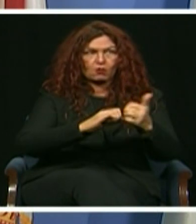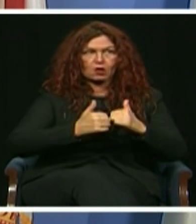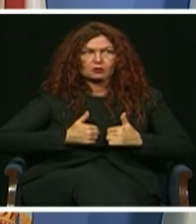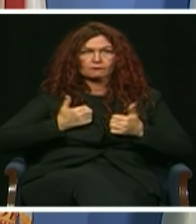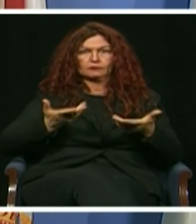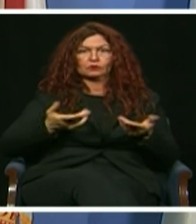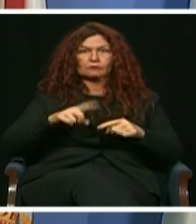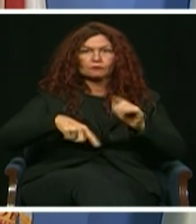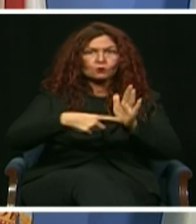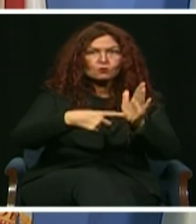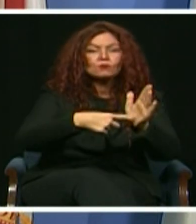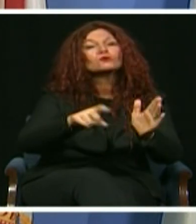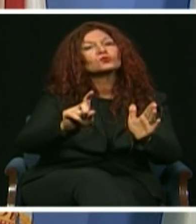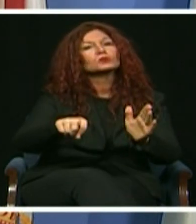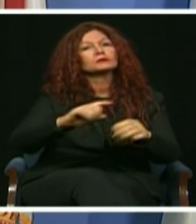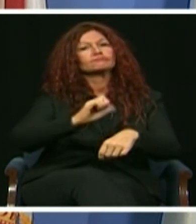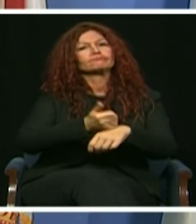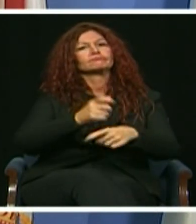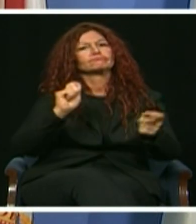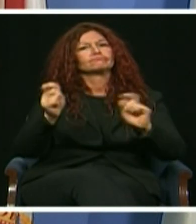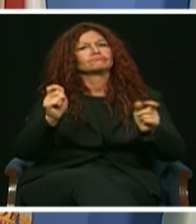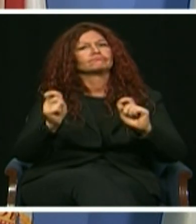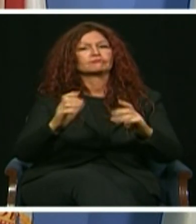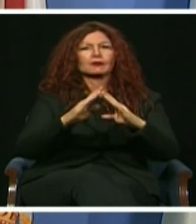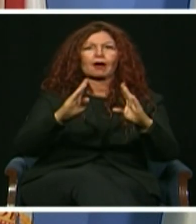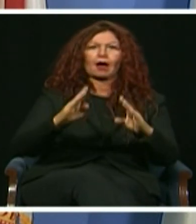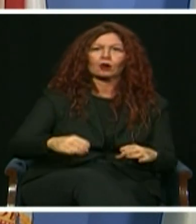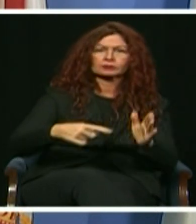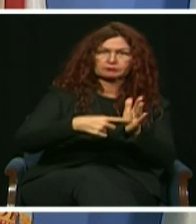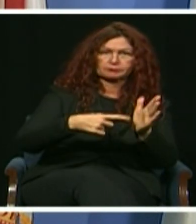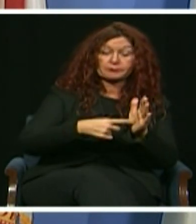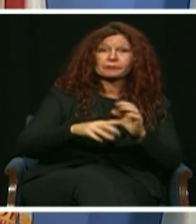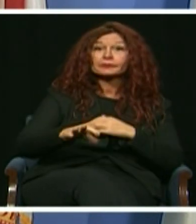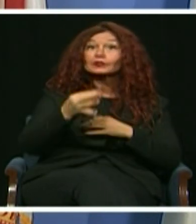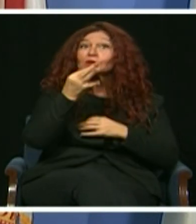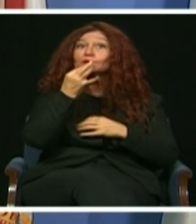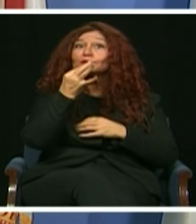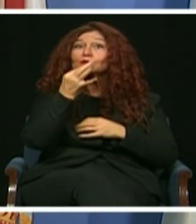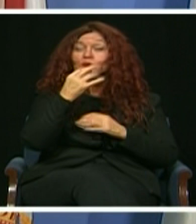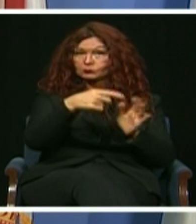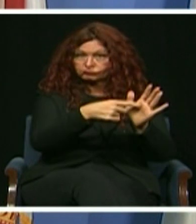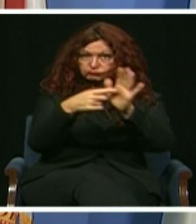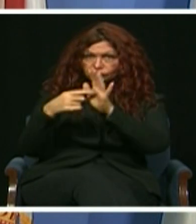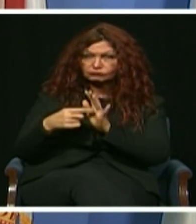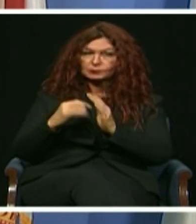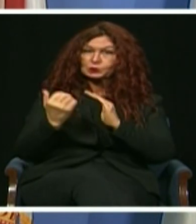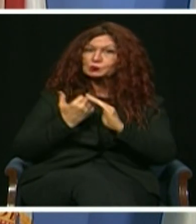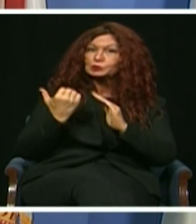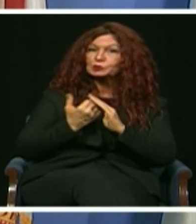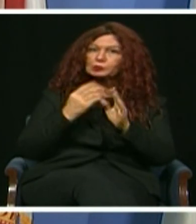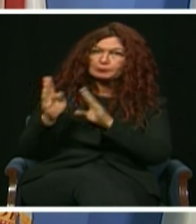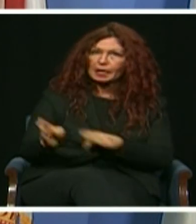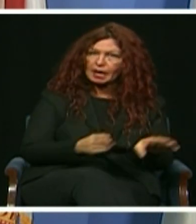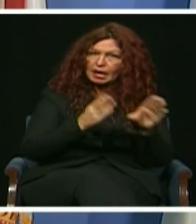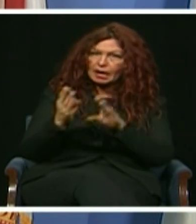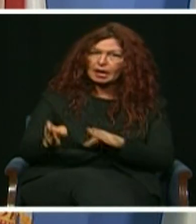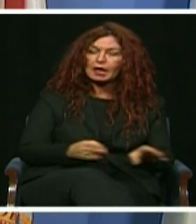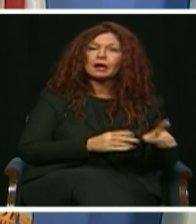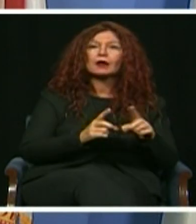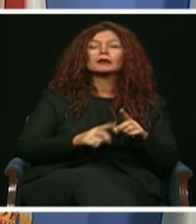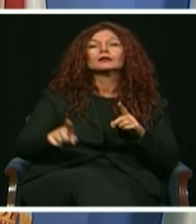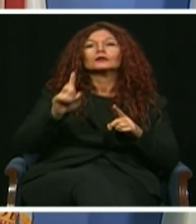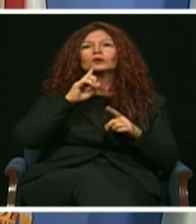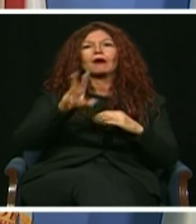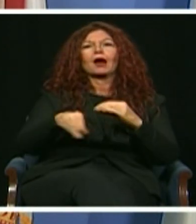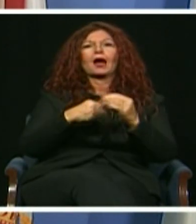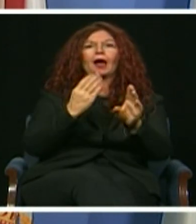the full vision of our smart transit plan. We'll soon move forward on the 20-mile south corridor to connect residents from Florida